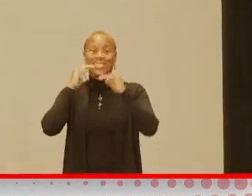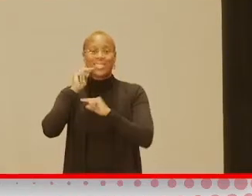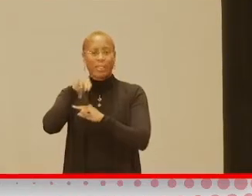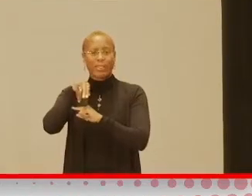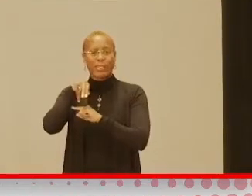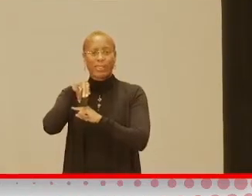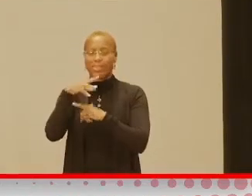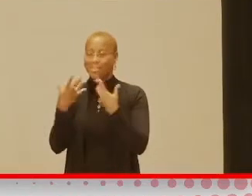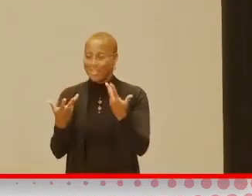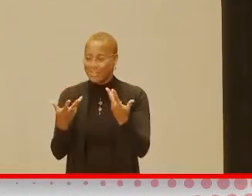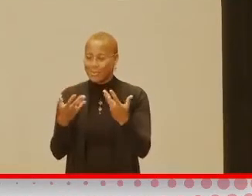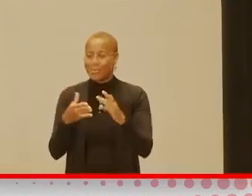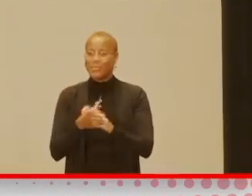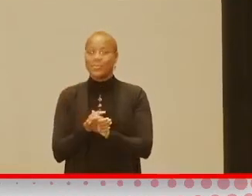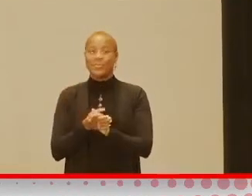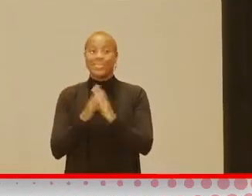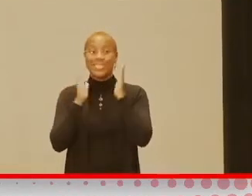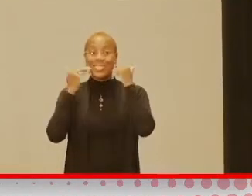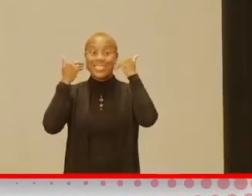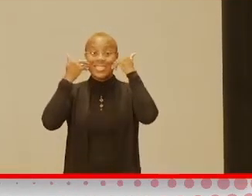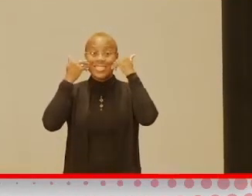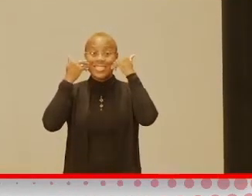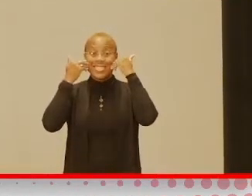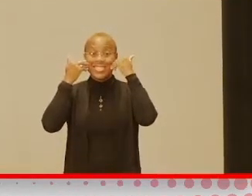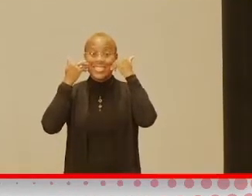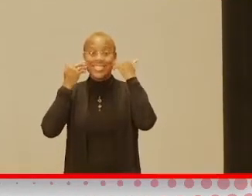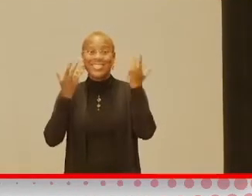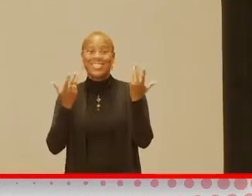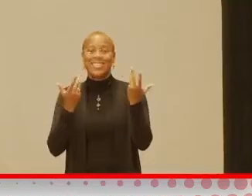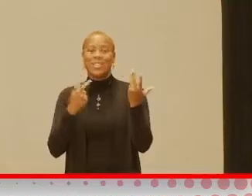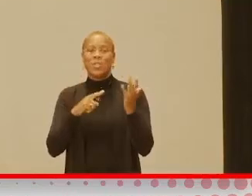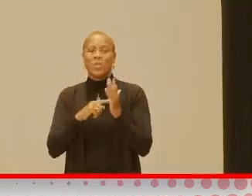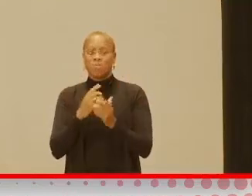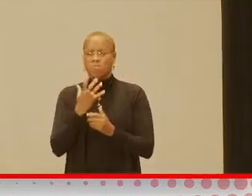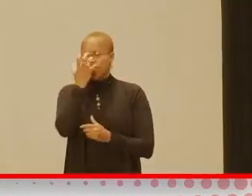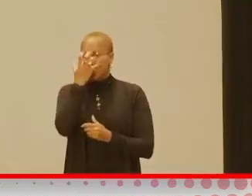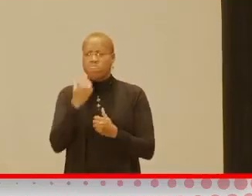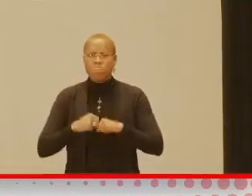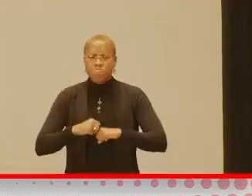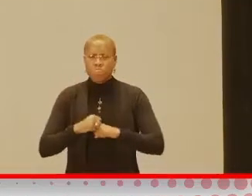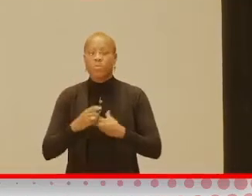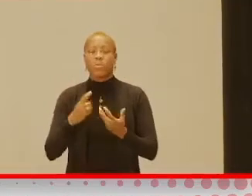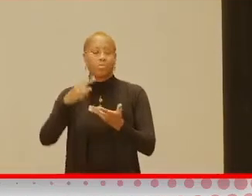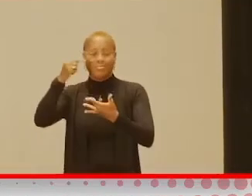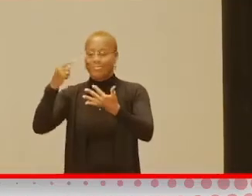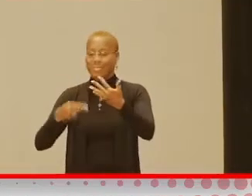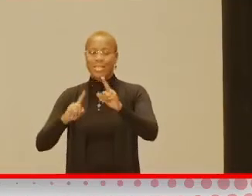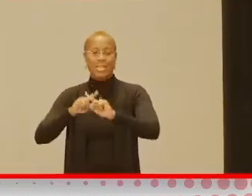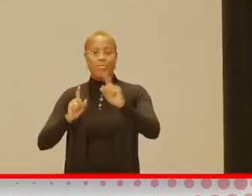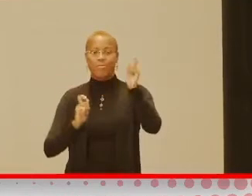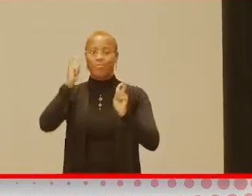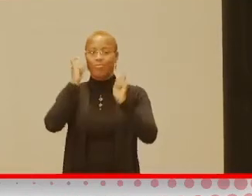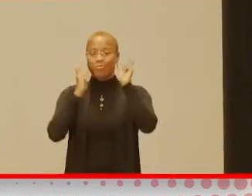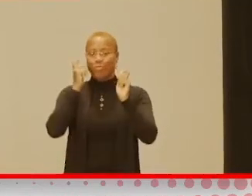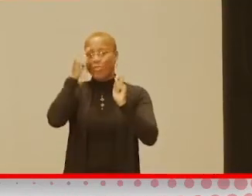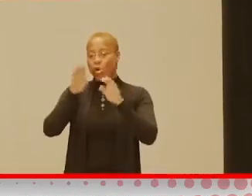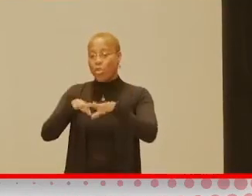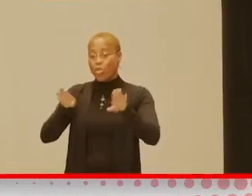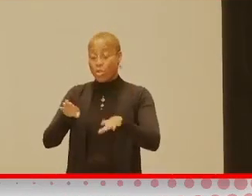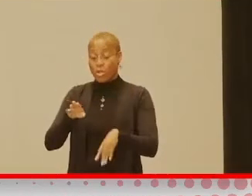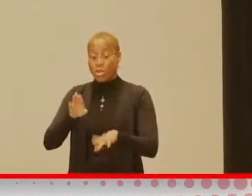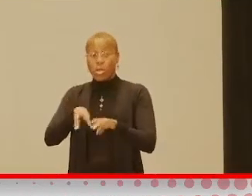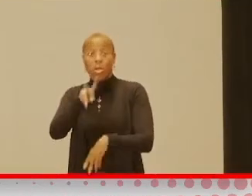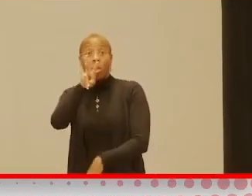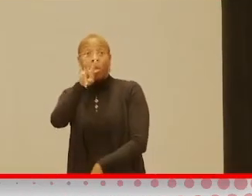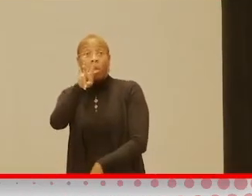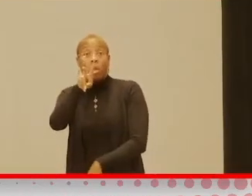out, you know, say cheese, show yourself angry, and do all those expressions for your child so they see and